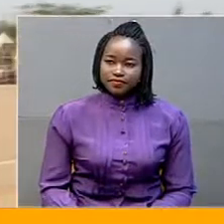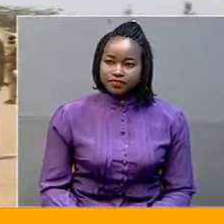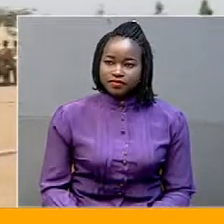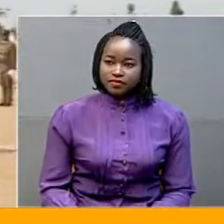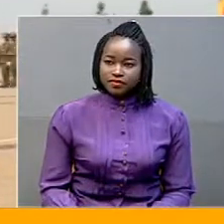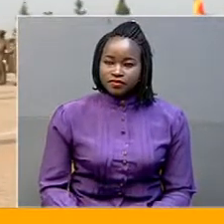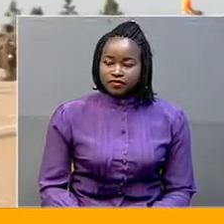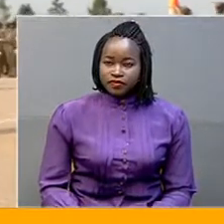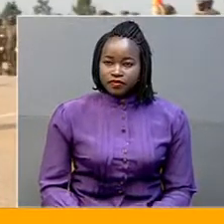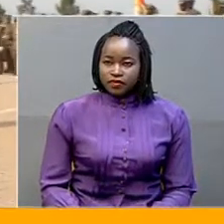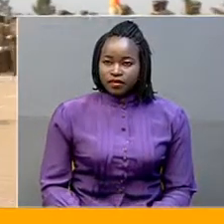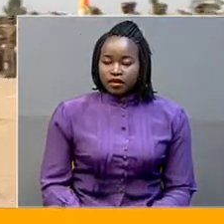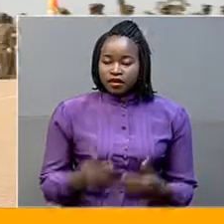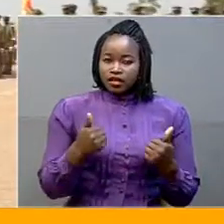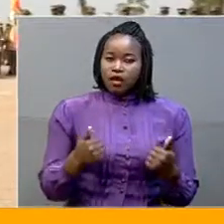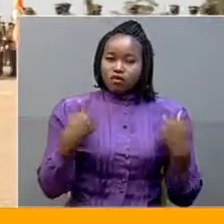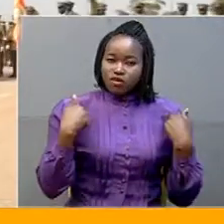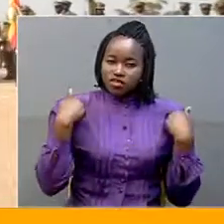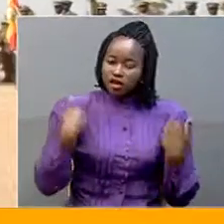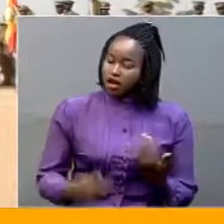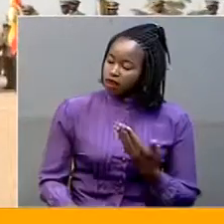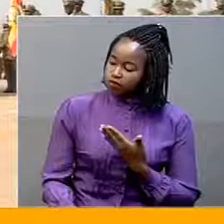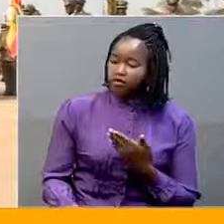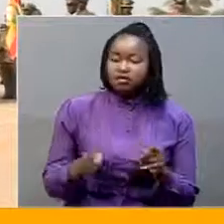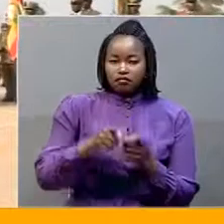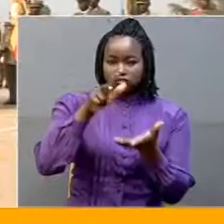Finally they are officers now, commissioned officers.